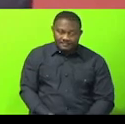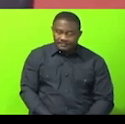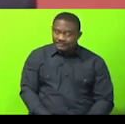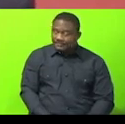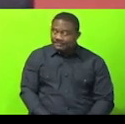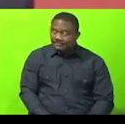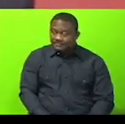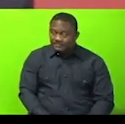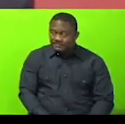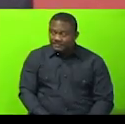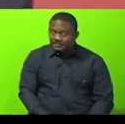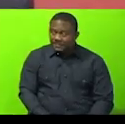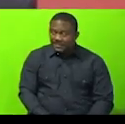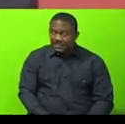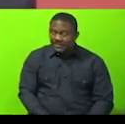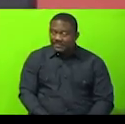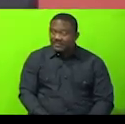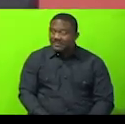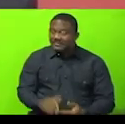Page 1. Page